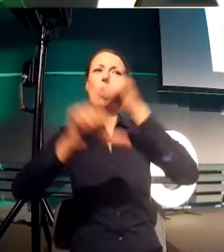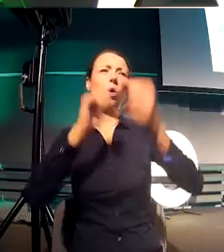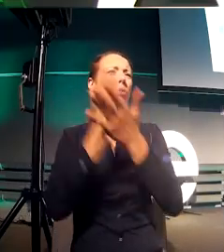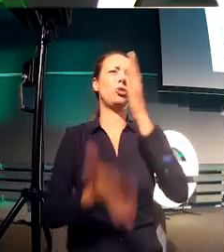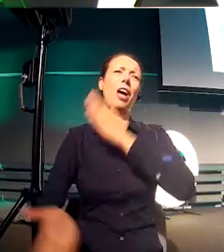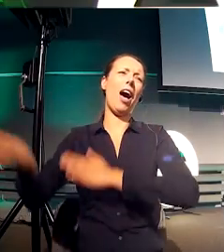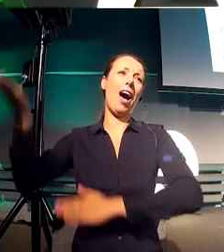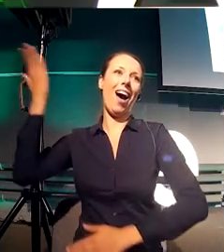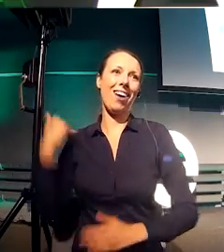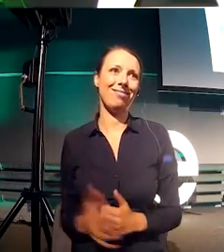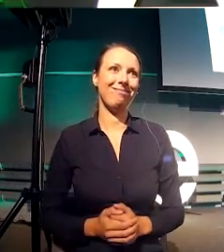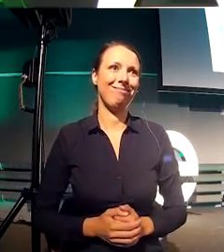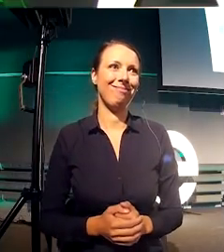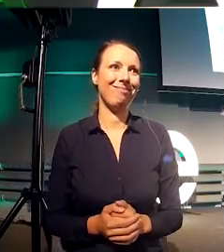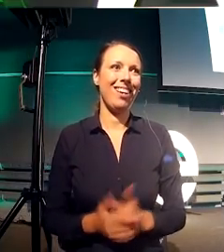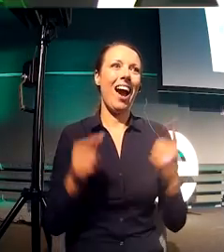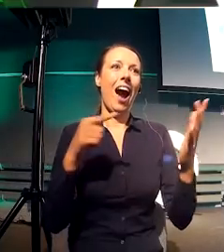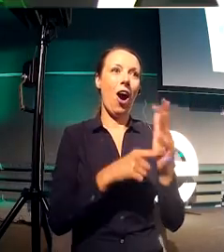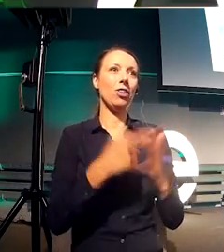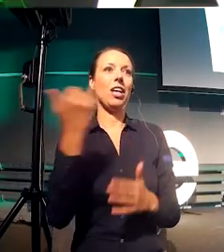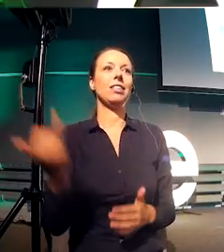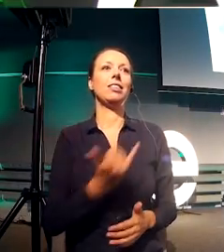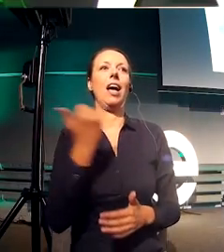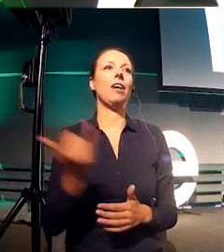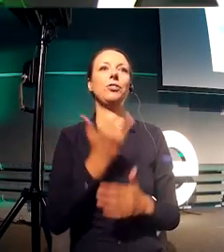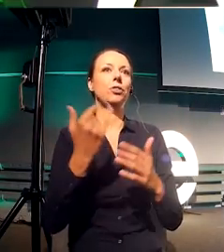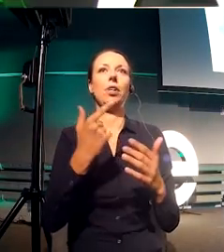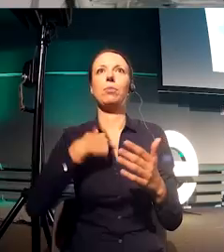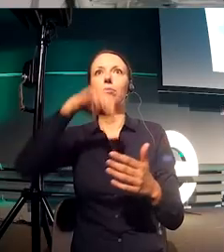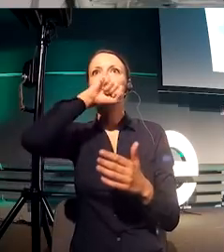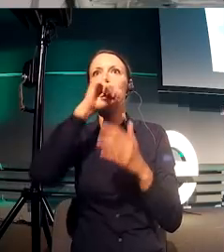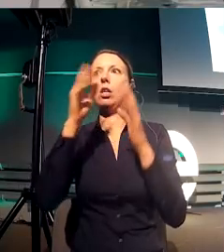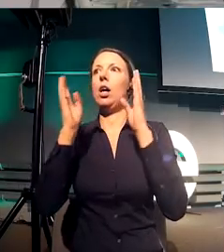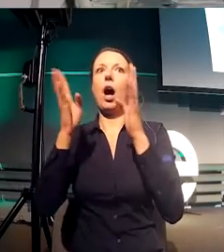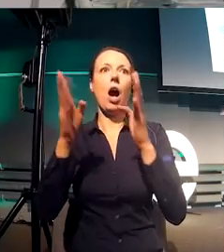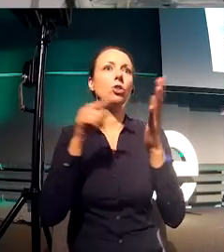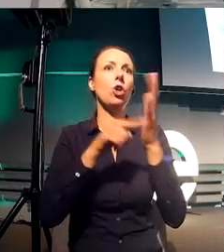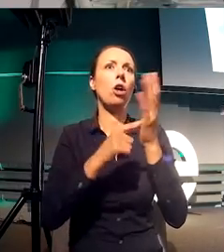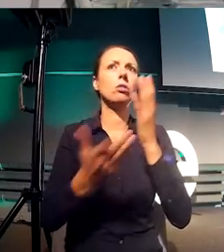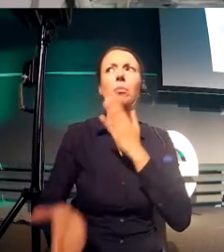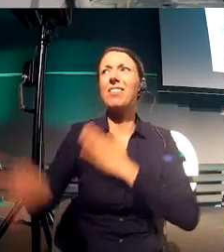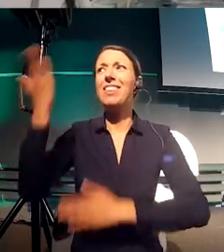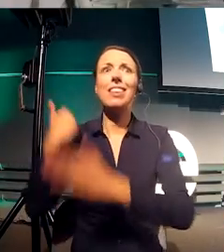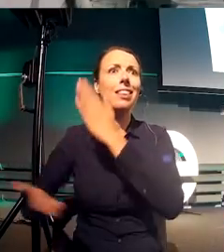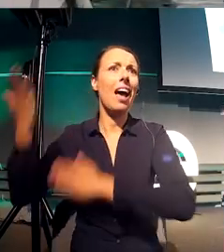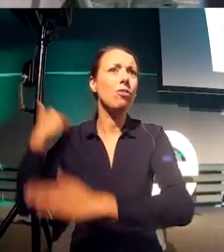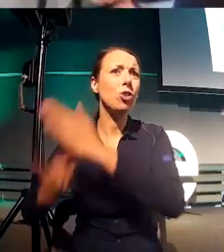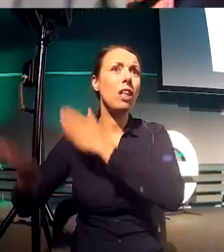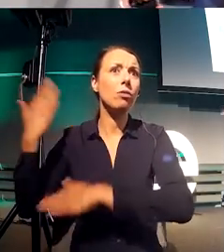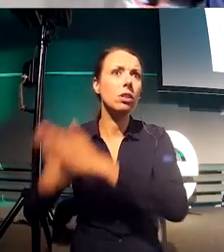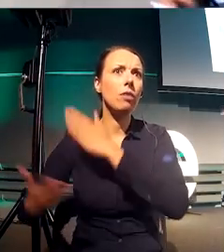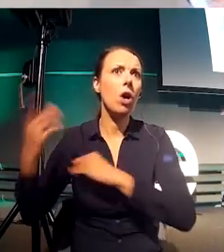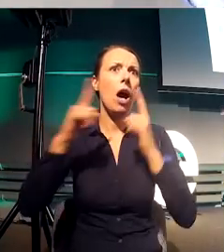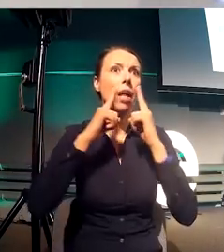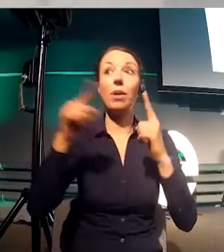interesting for me to see that someone that lived so many hundreds of years ago actually helped me in my career. So, his real name was